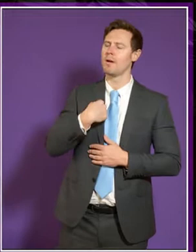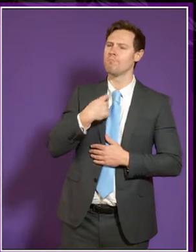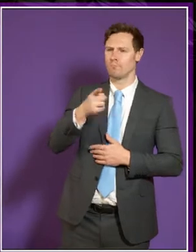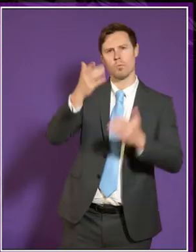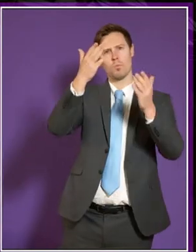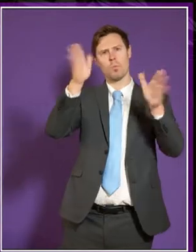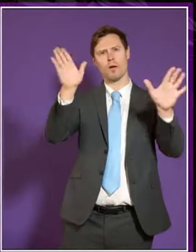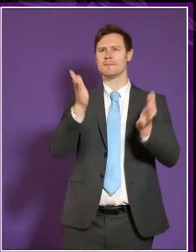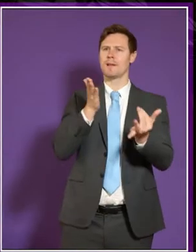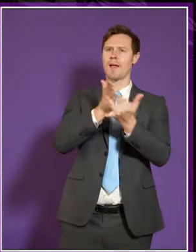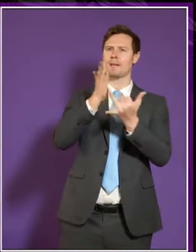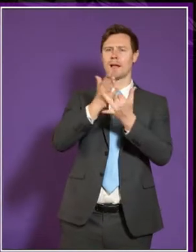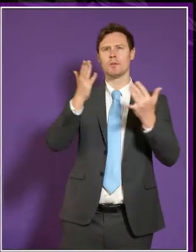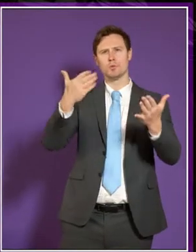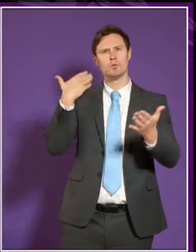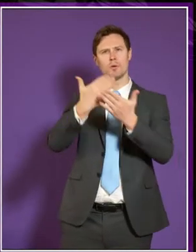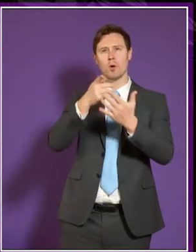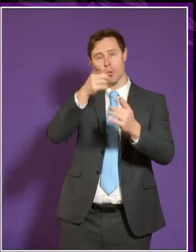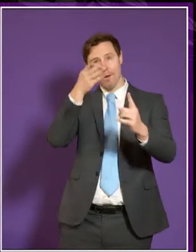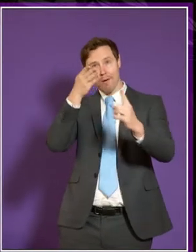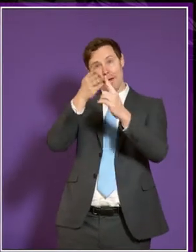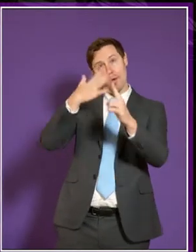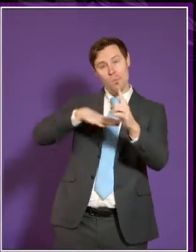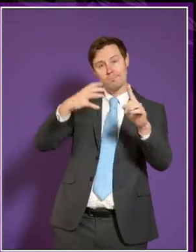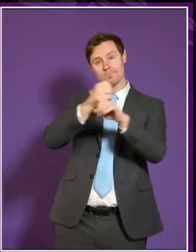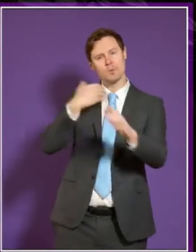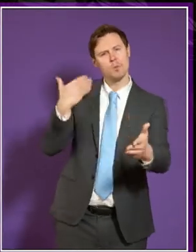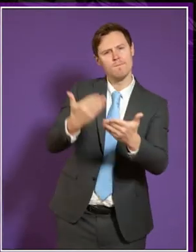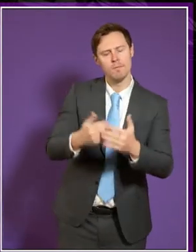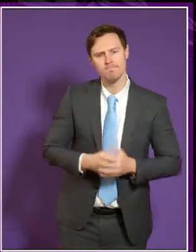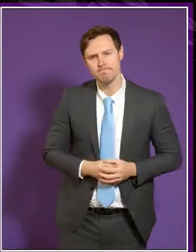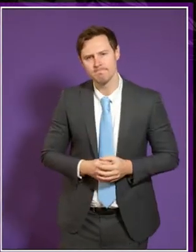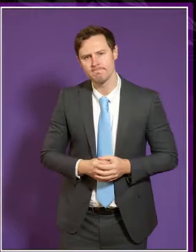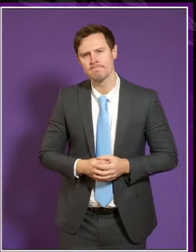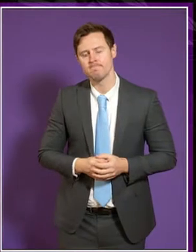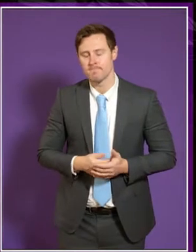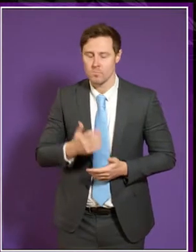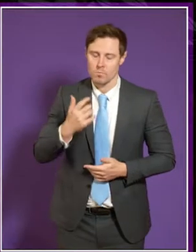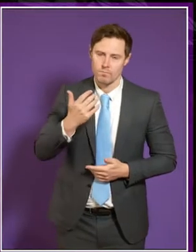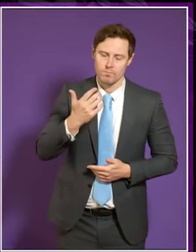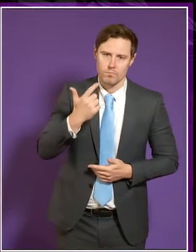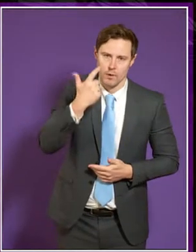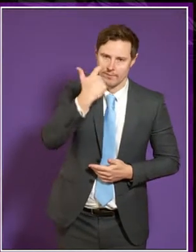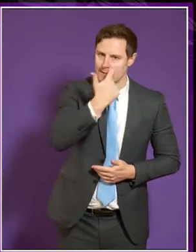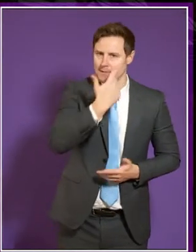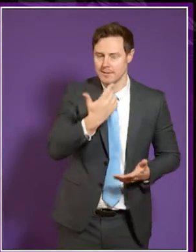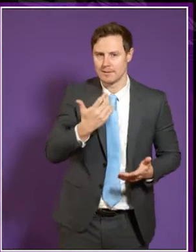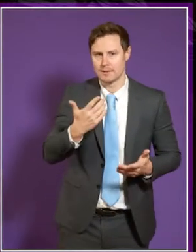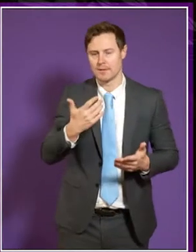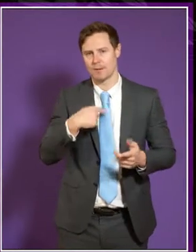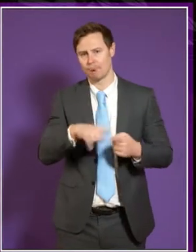you've been concentrating on so far? Well, inevitably, I think I've been concentrating on the